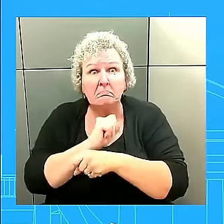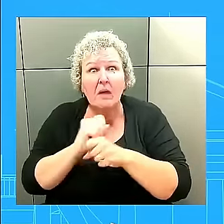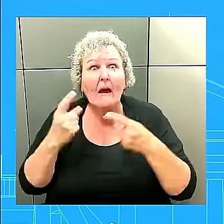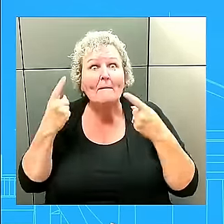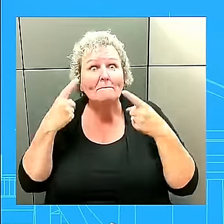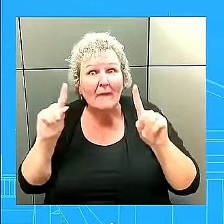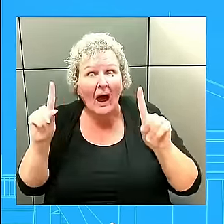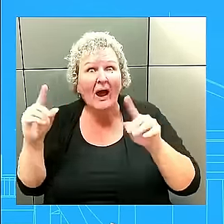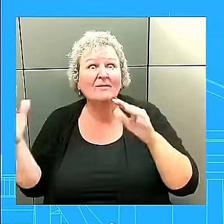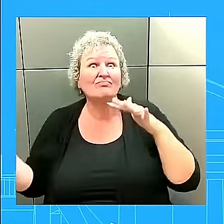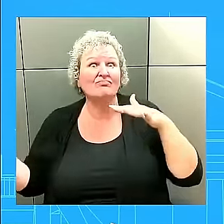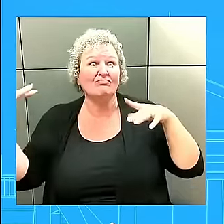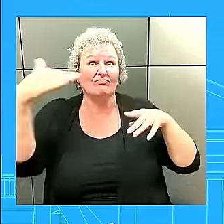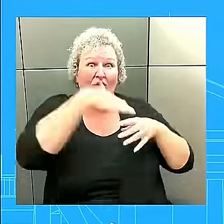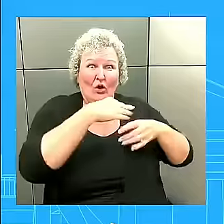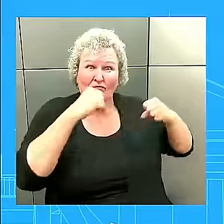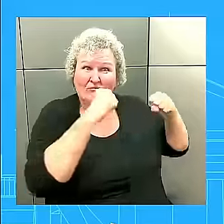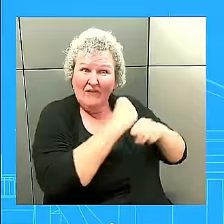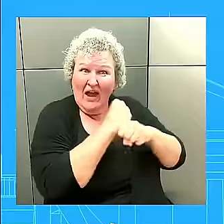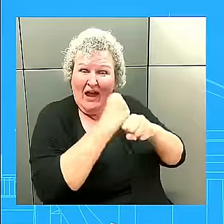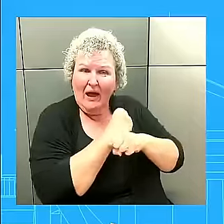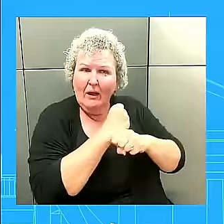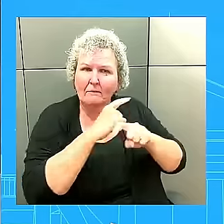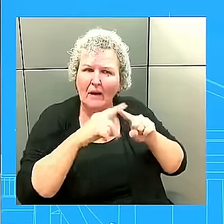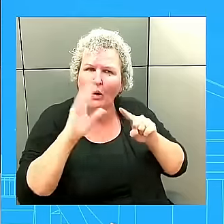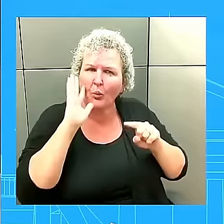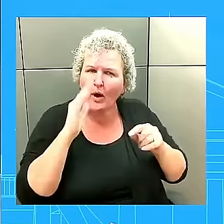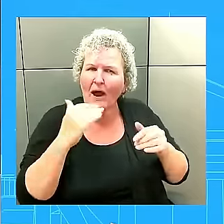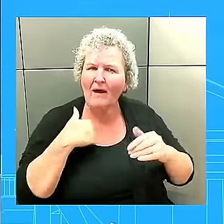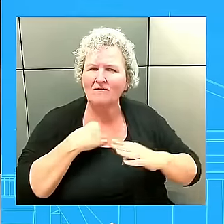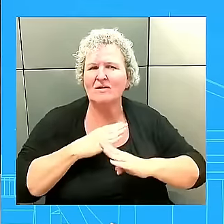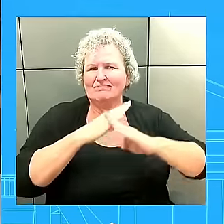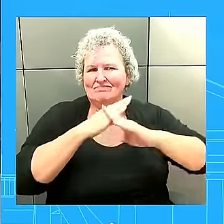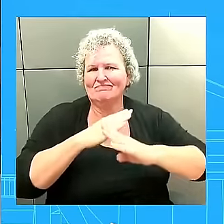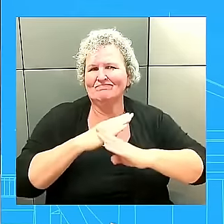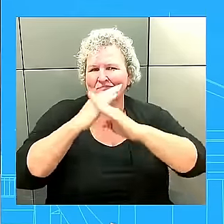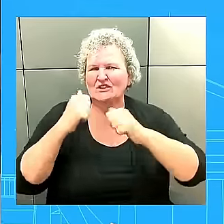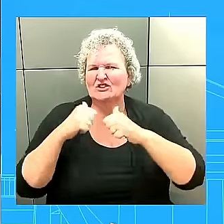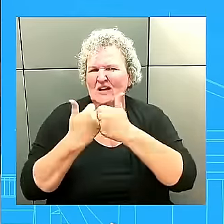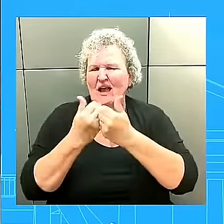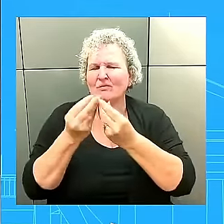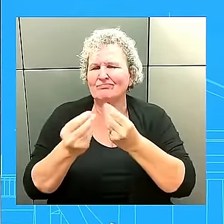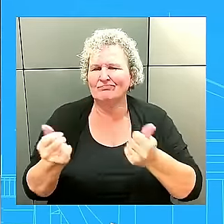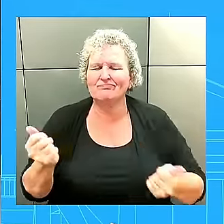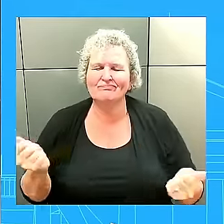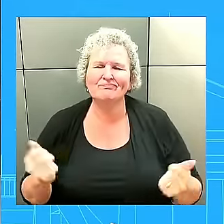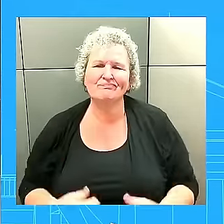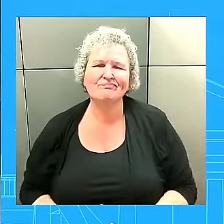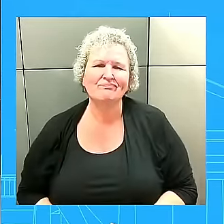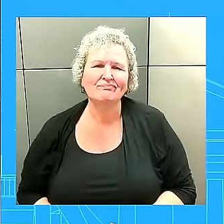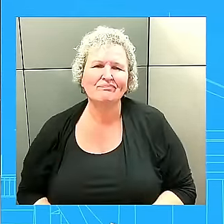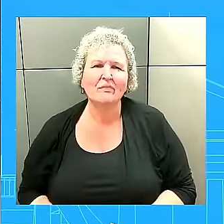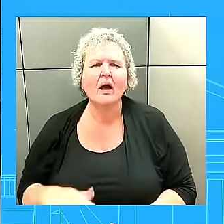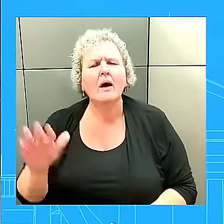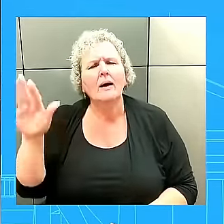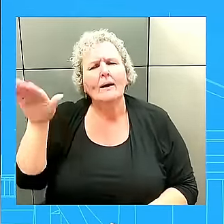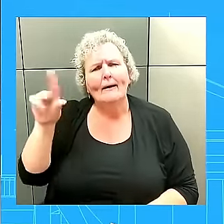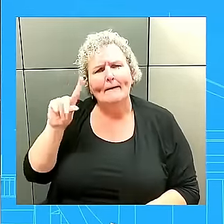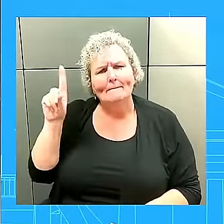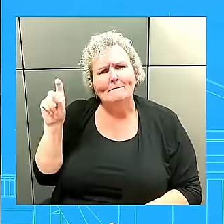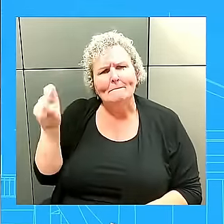some pretty big challenges they're going to have to overcome. And I've got a quick non-Ukraine question. Do you think that Donald Trump meets the definition of